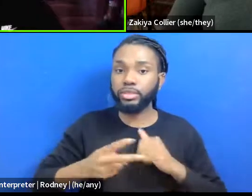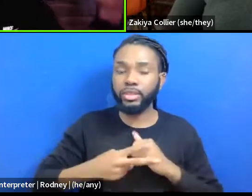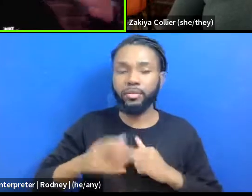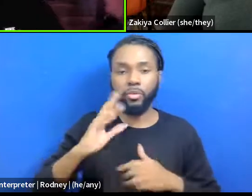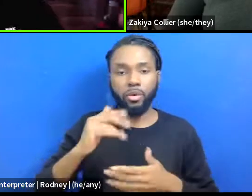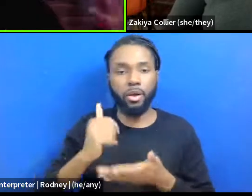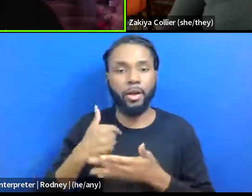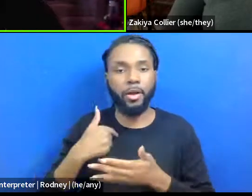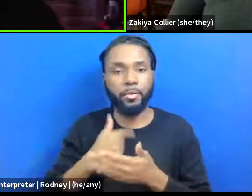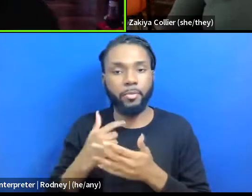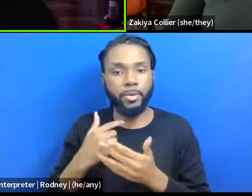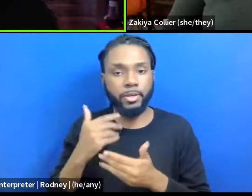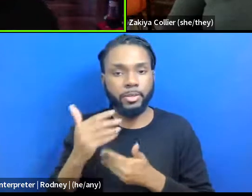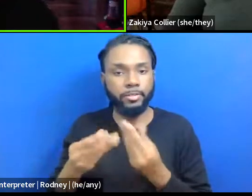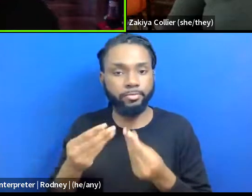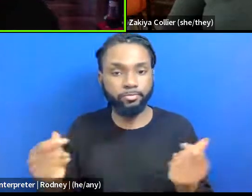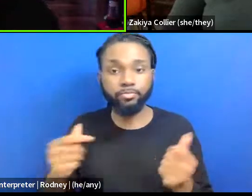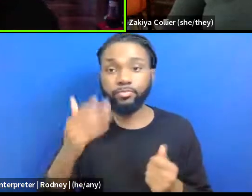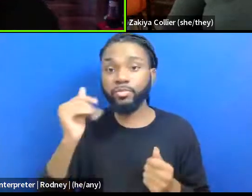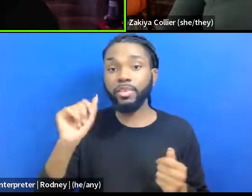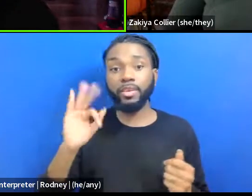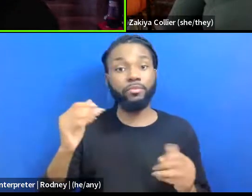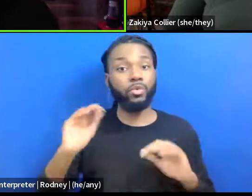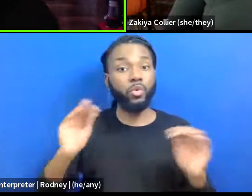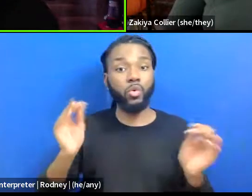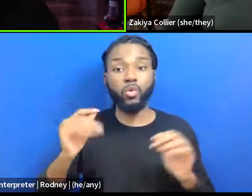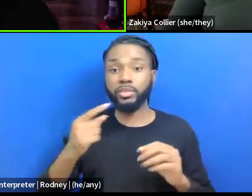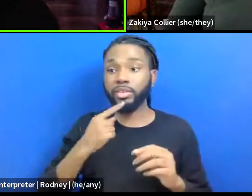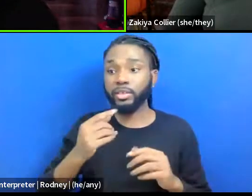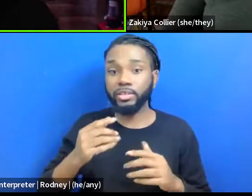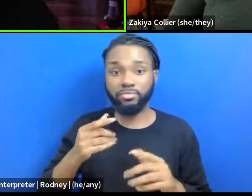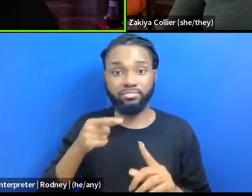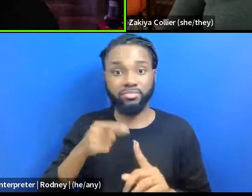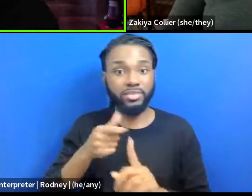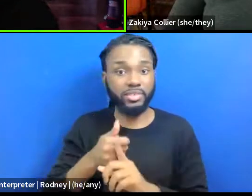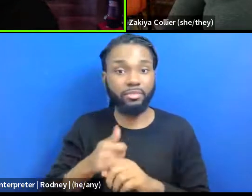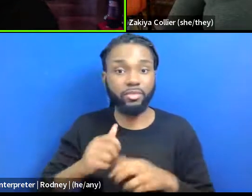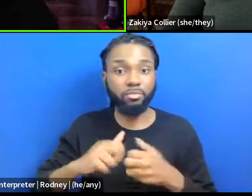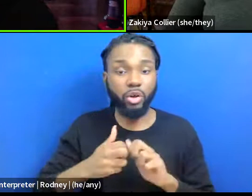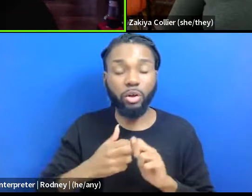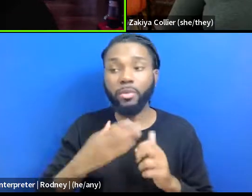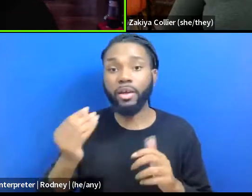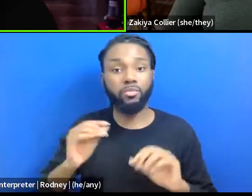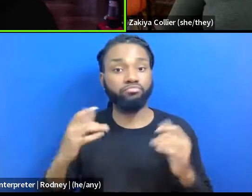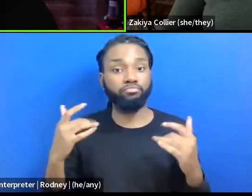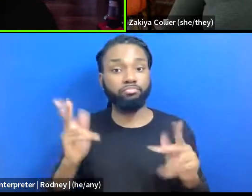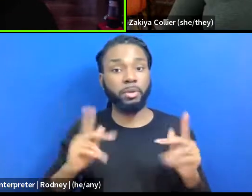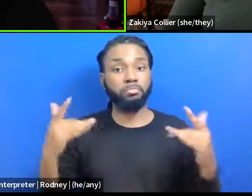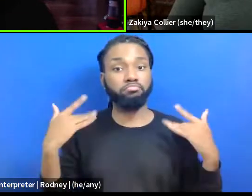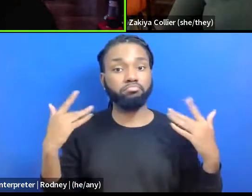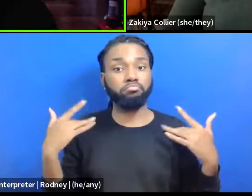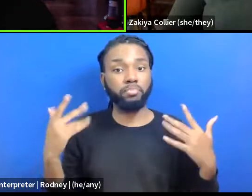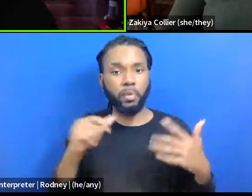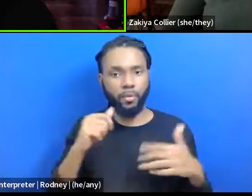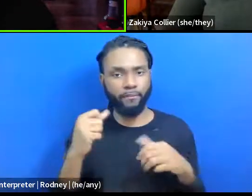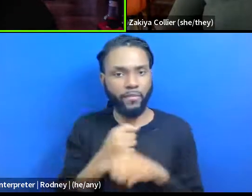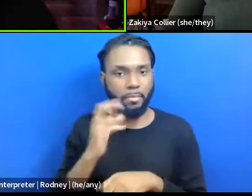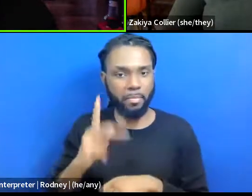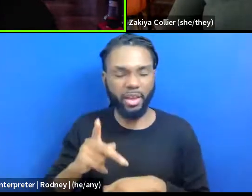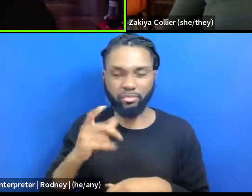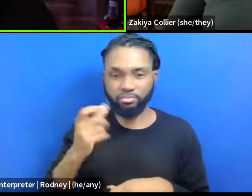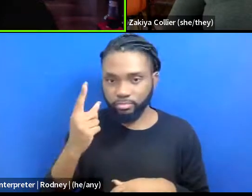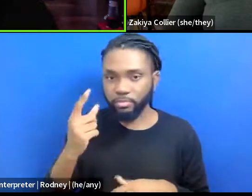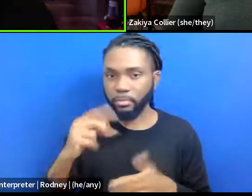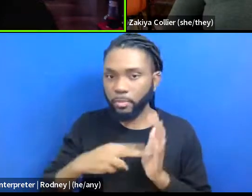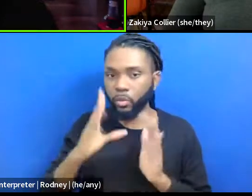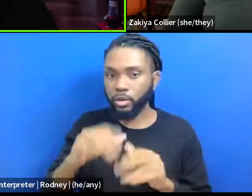it's evidence. If no one says anything is a problem, which a lot of people don't know to fight back, then it doesn't continue to be a problem. I know a couple